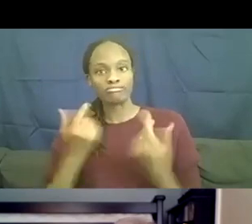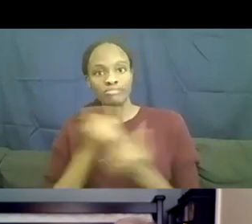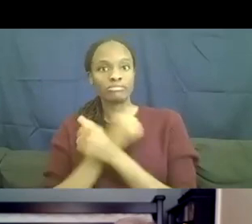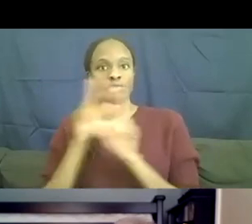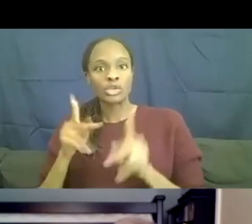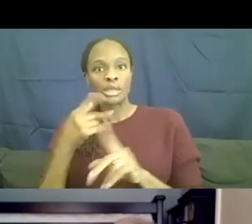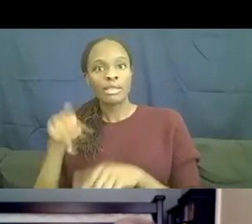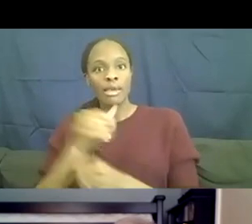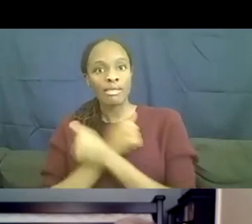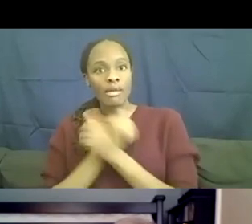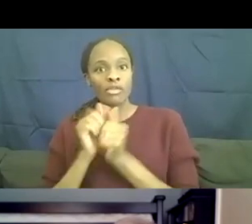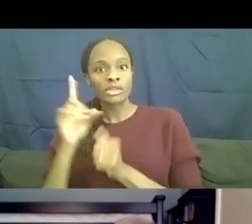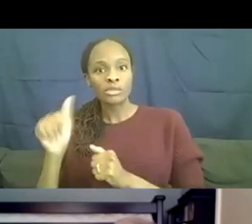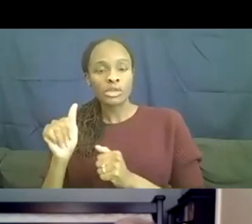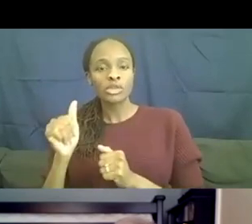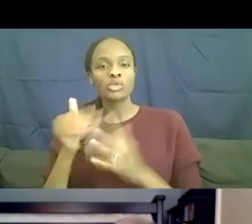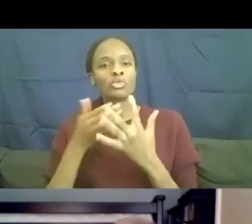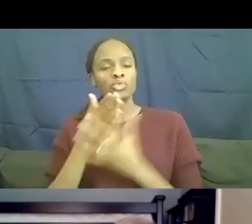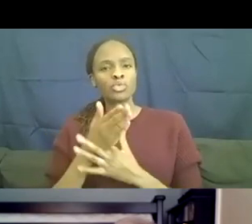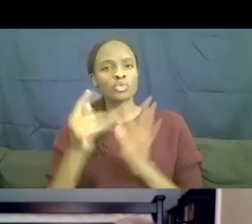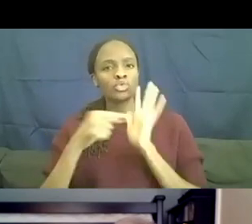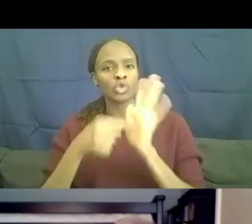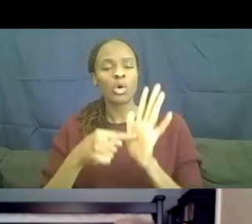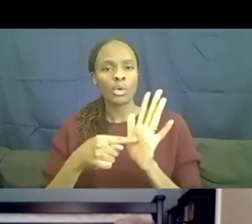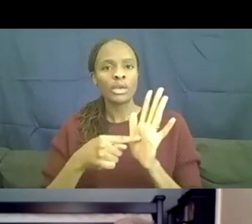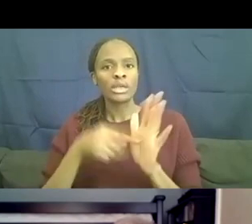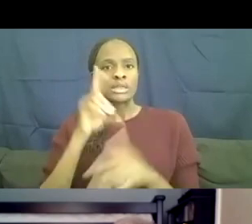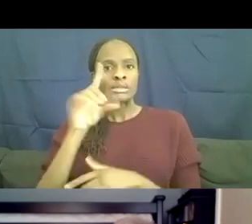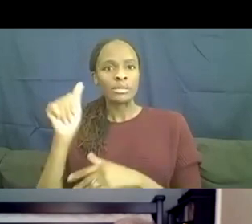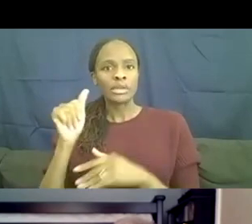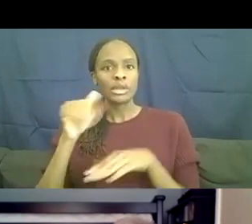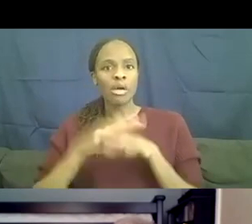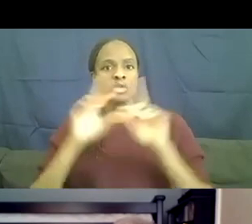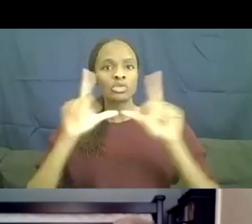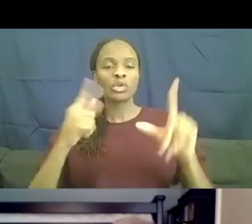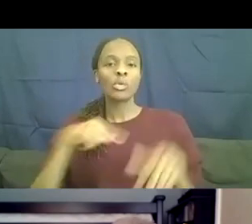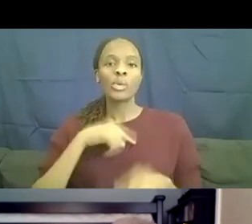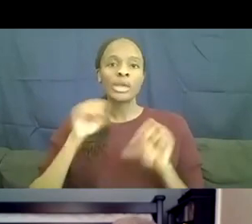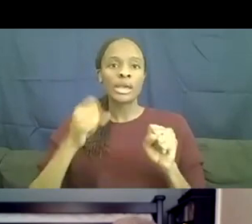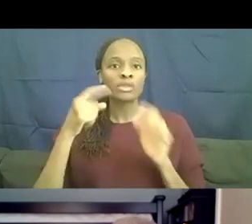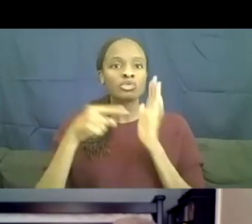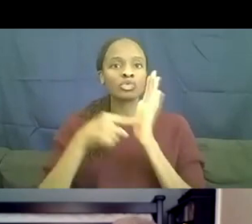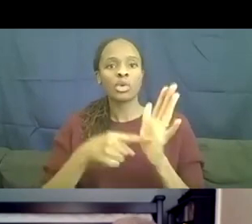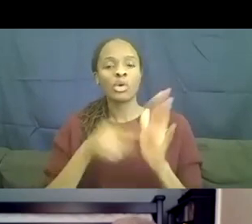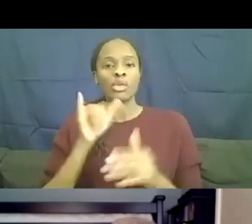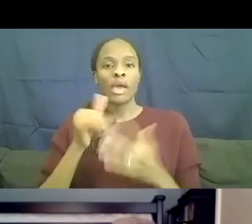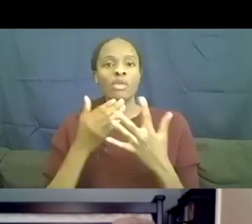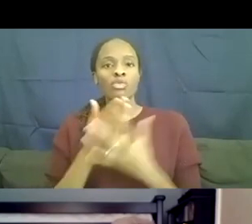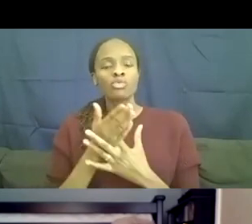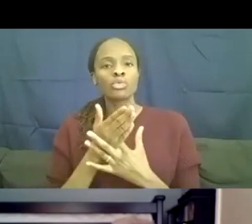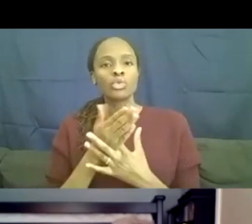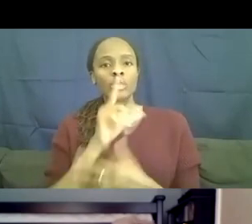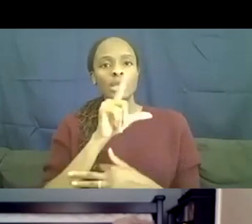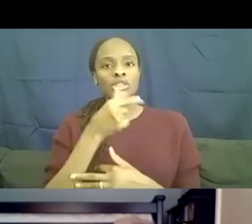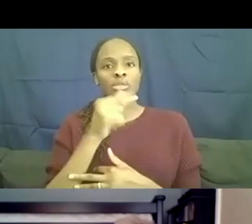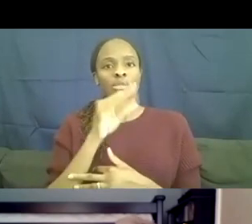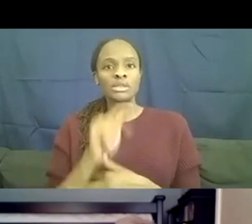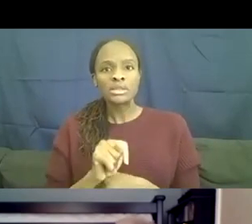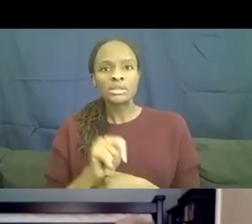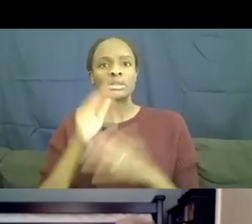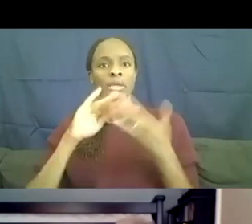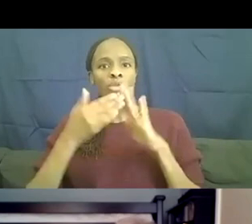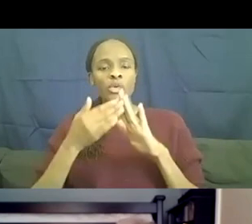screen, we help bring disability, um, to use a metaphor from the LGBT community out of the closet and into the open. Um,